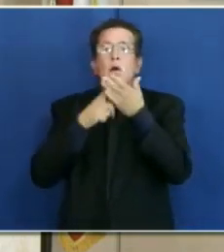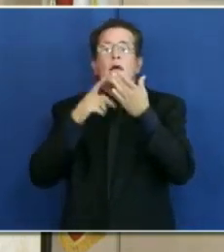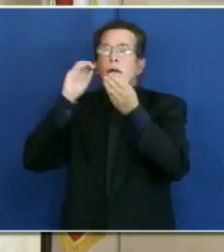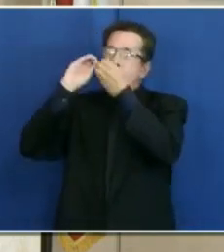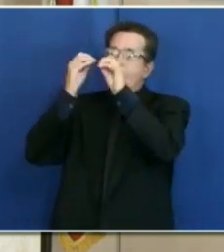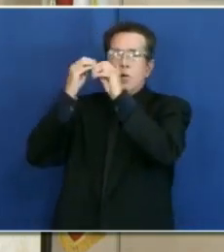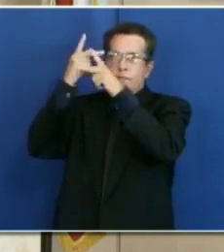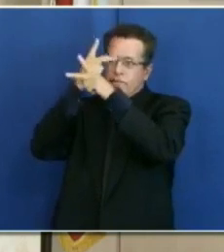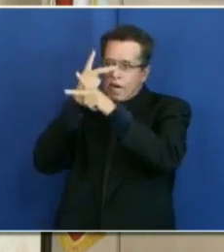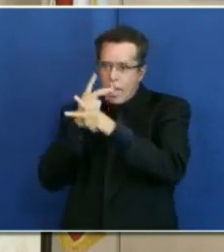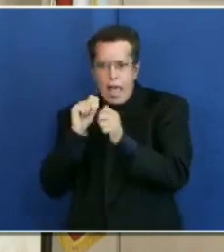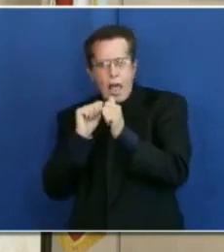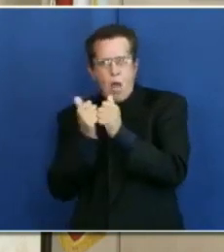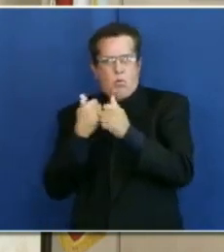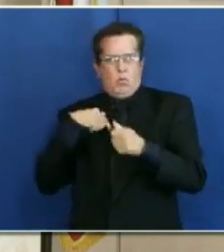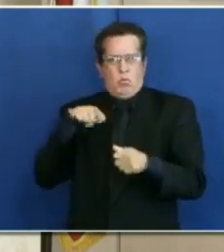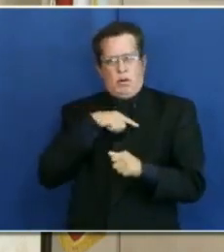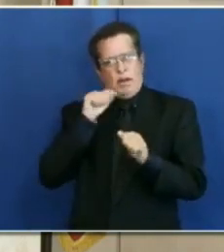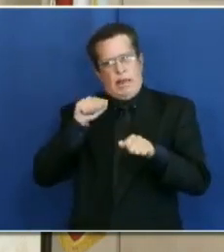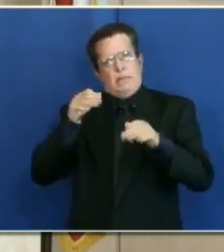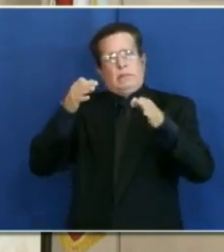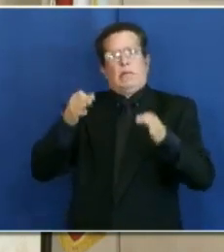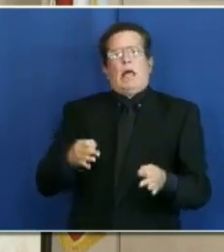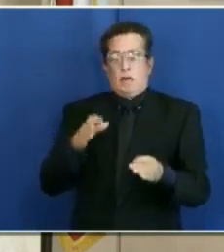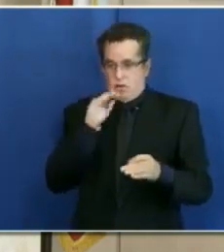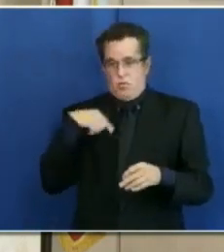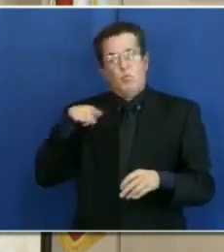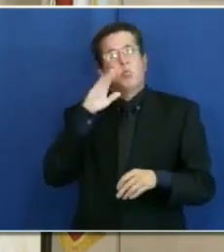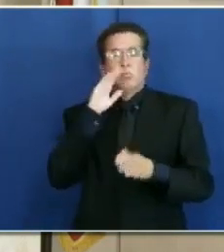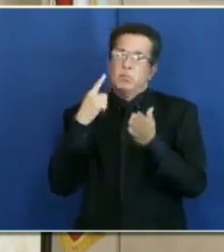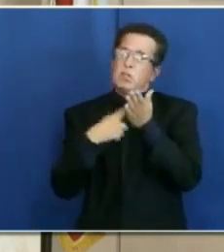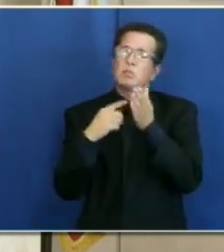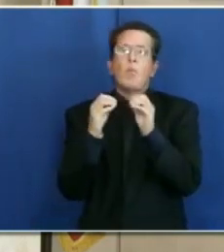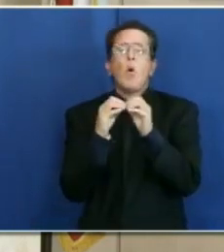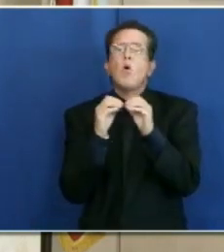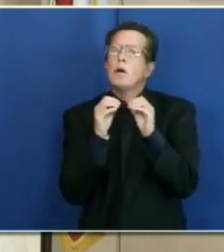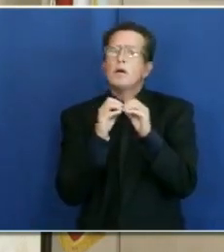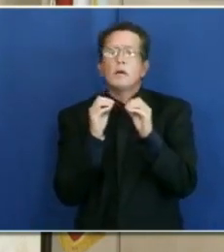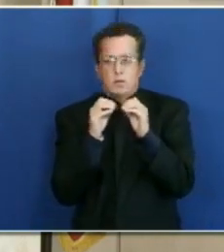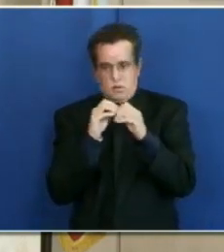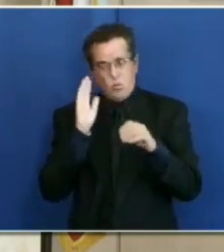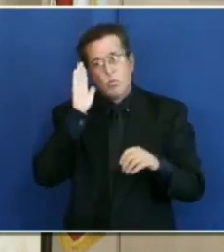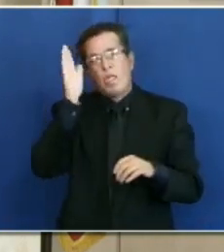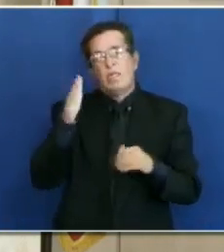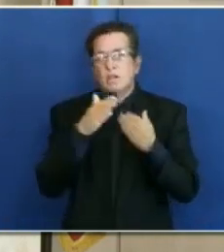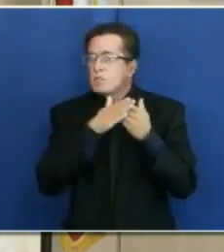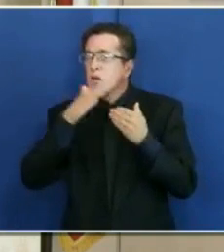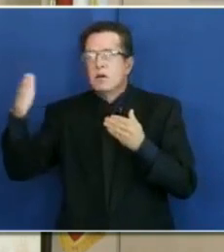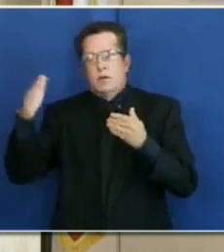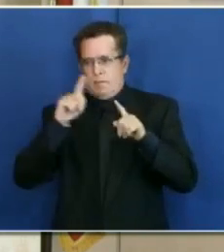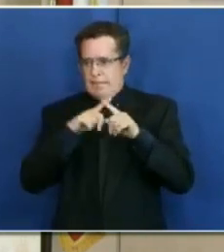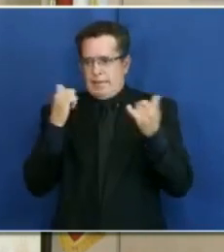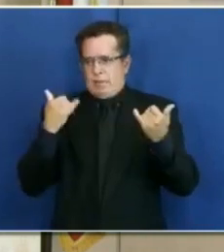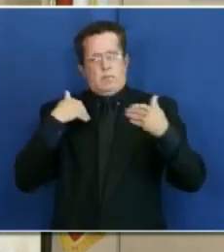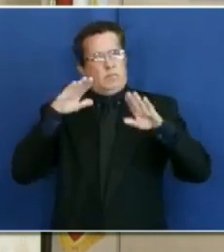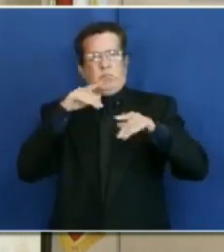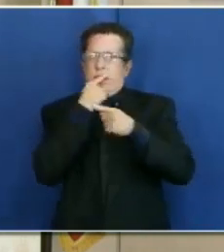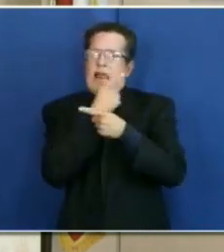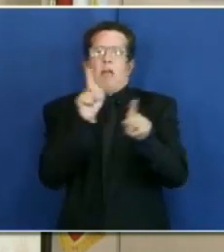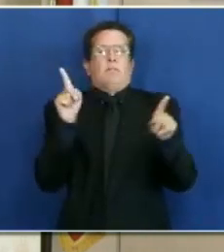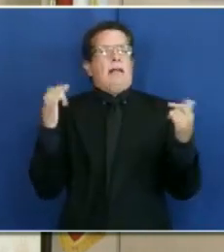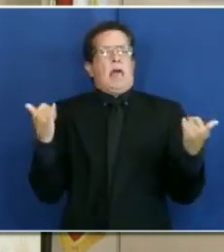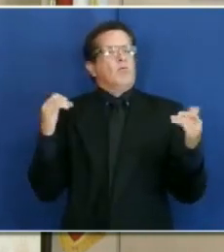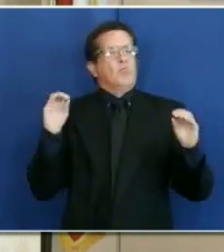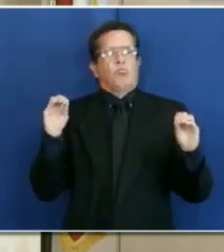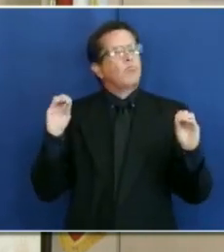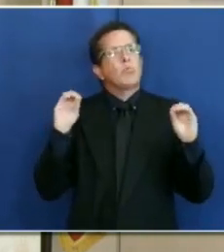and also there will be continuing dialogue about the process. But I have nothing to share with you at this